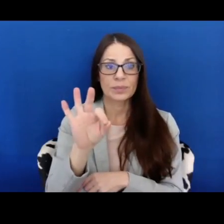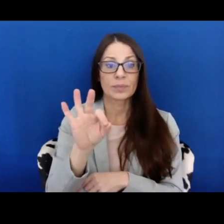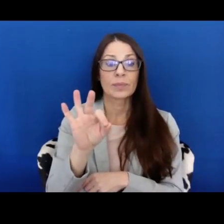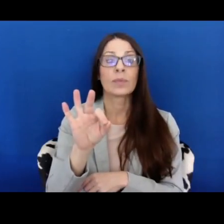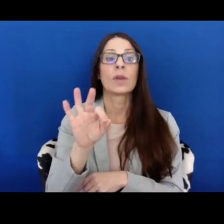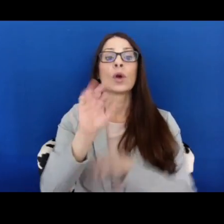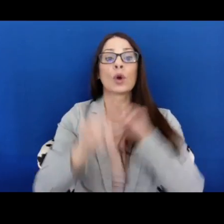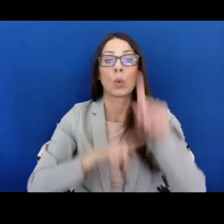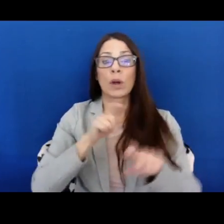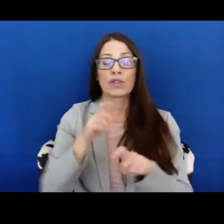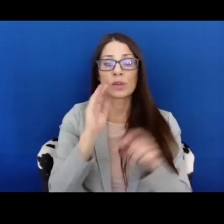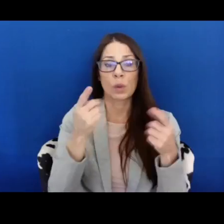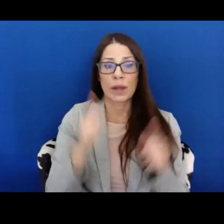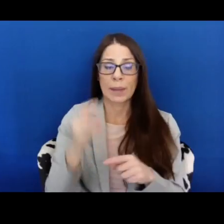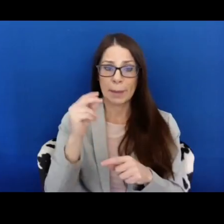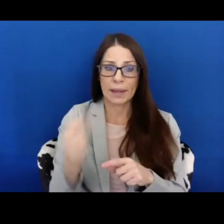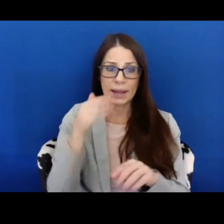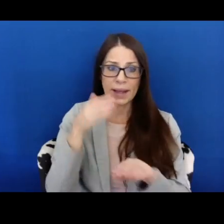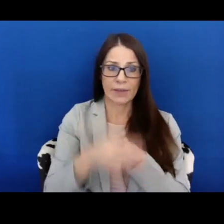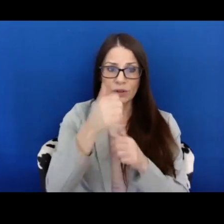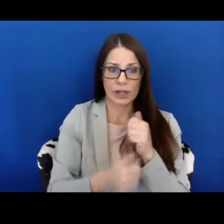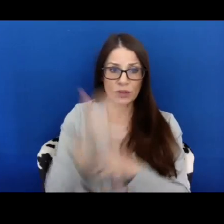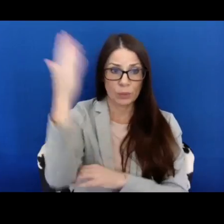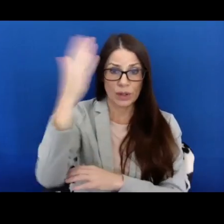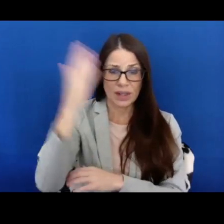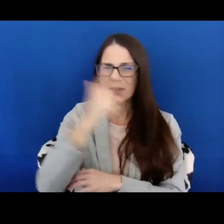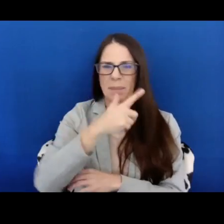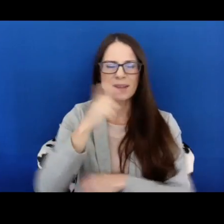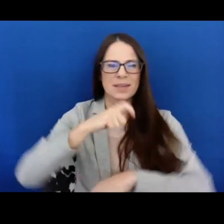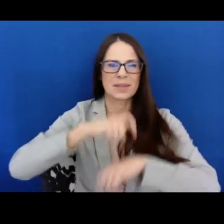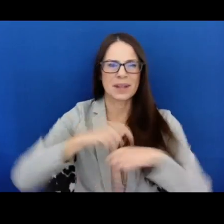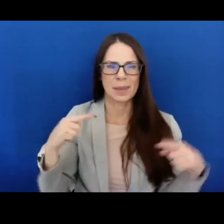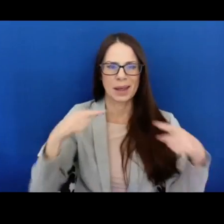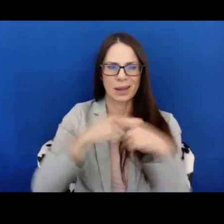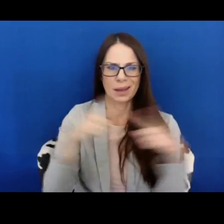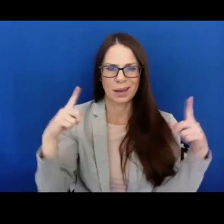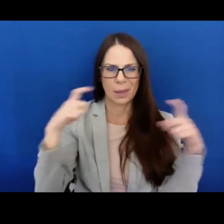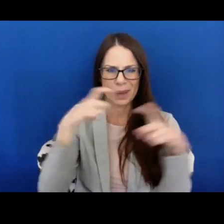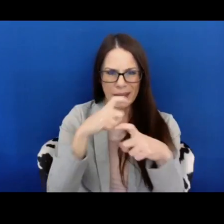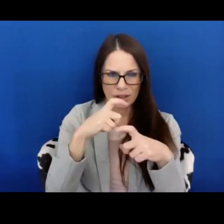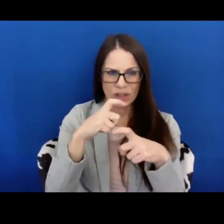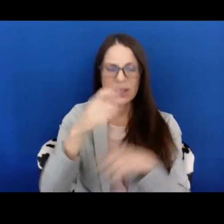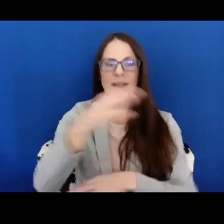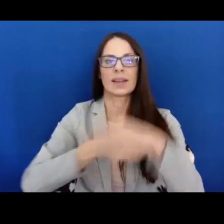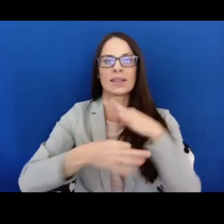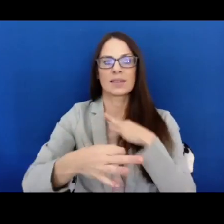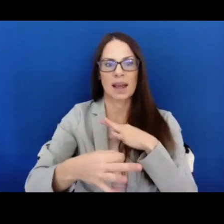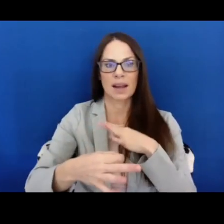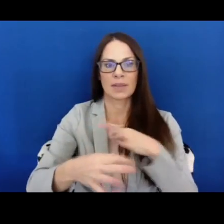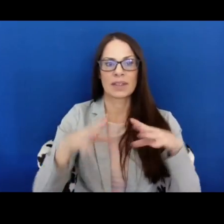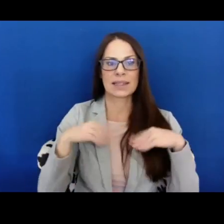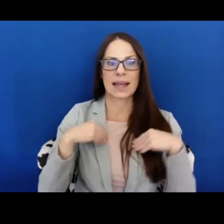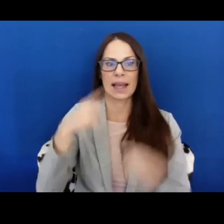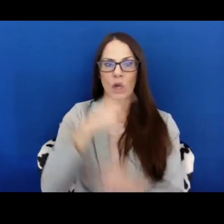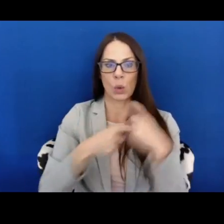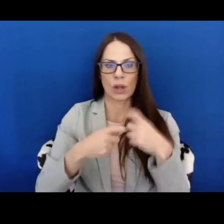each presentation because of timing complications as opposed to taking them all at the end. Please